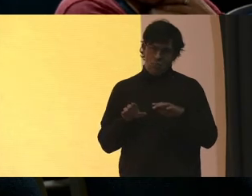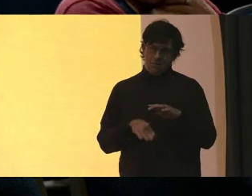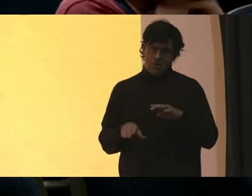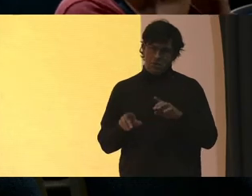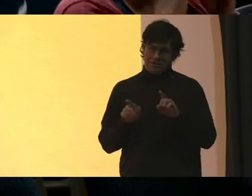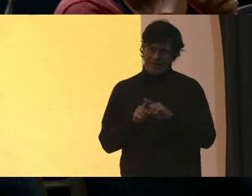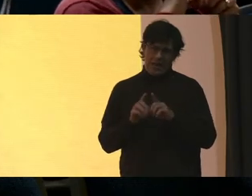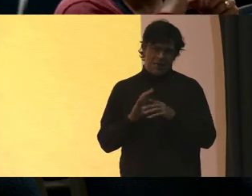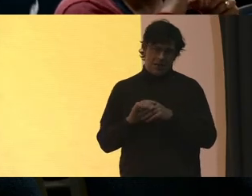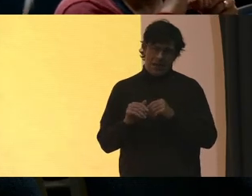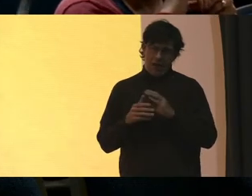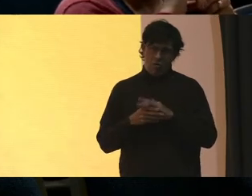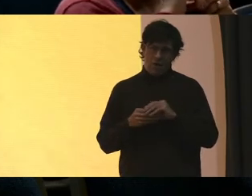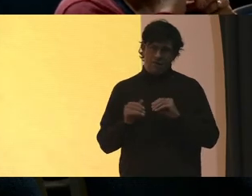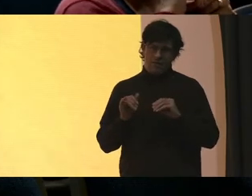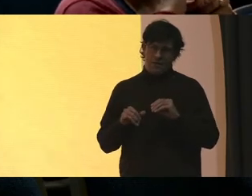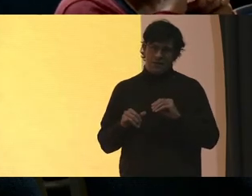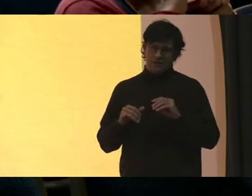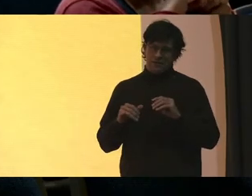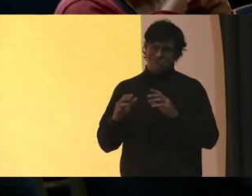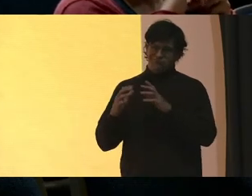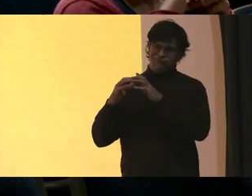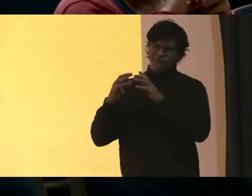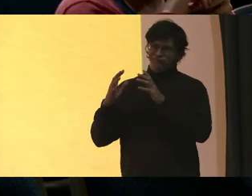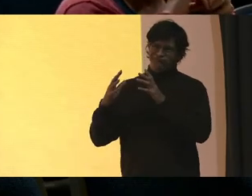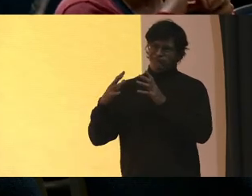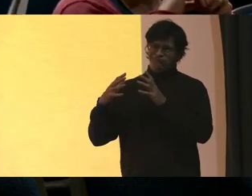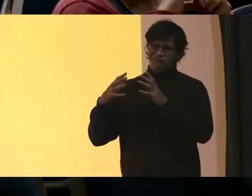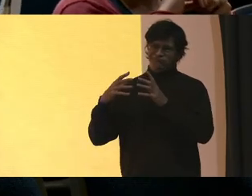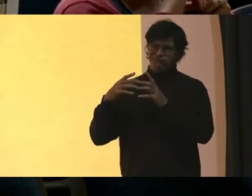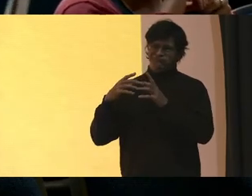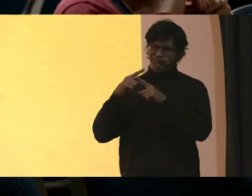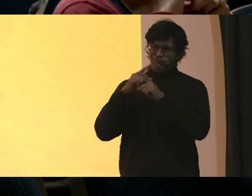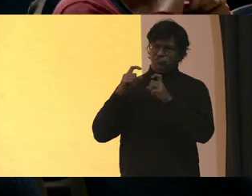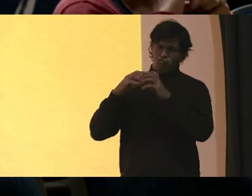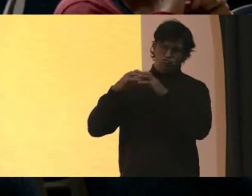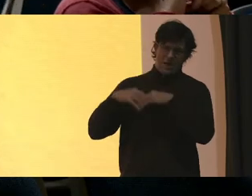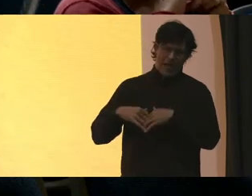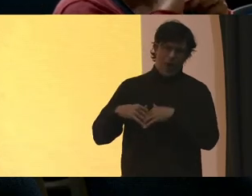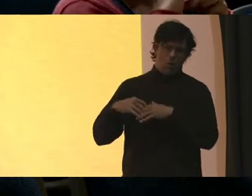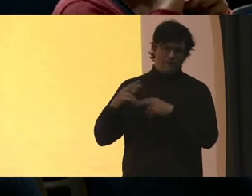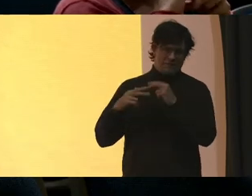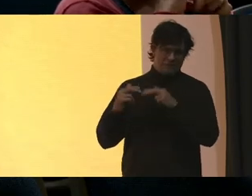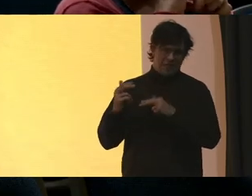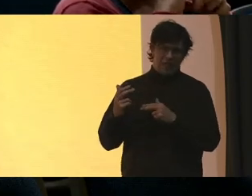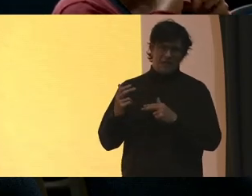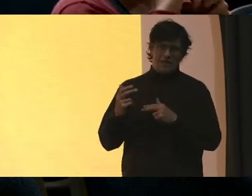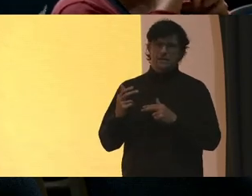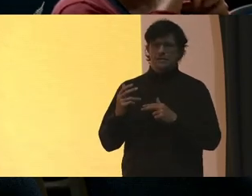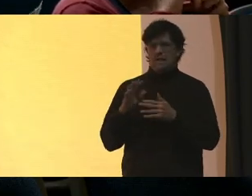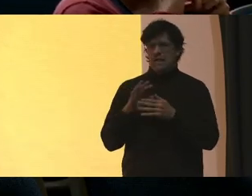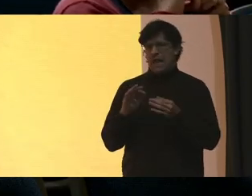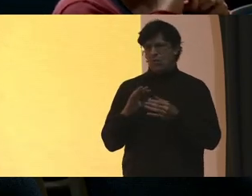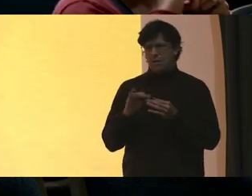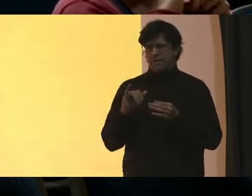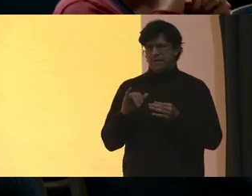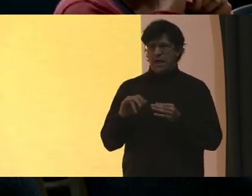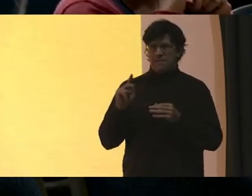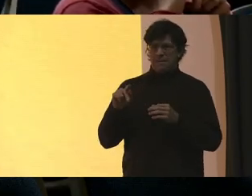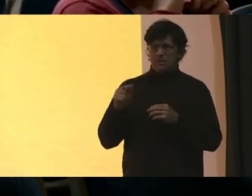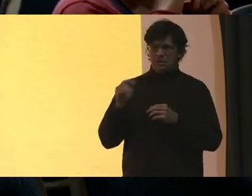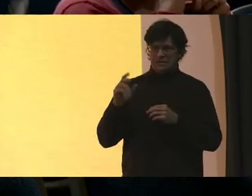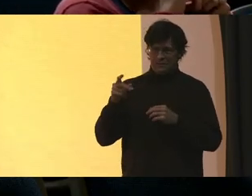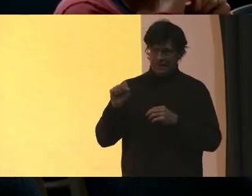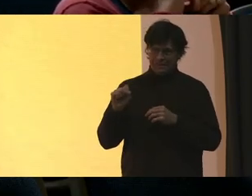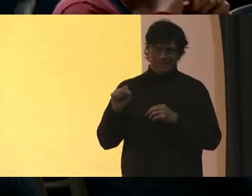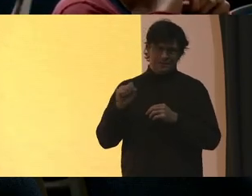narrative Which is rundown facilities The narrative that Prince George's County public school system